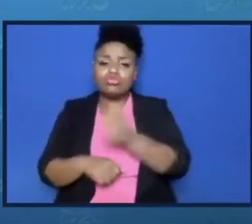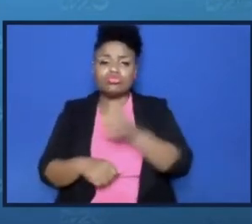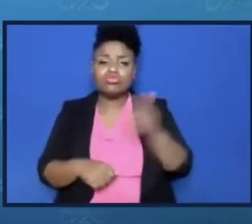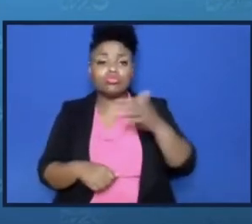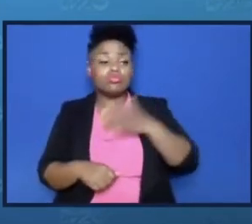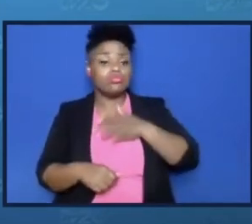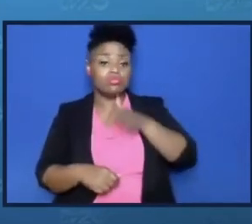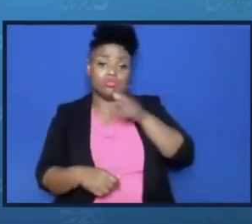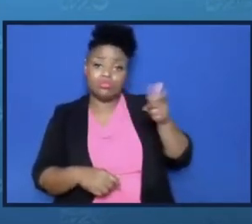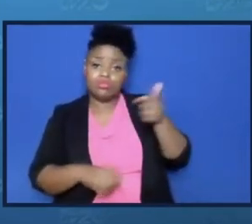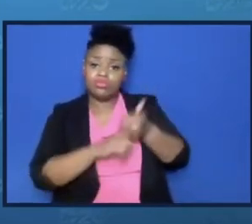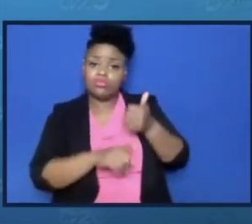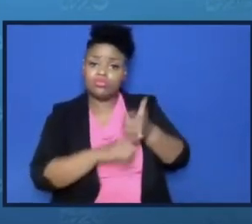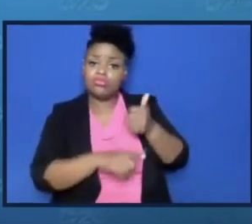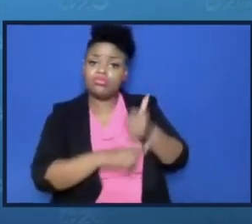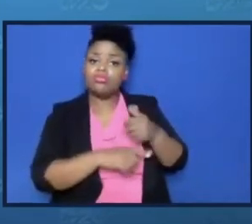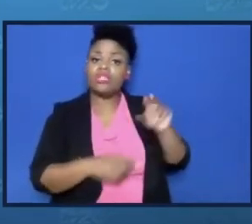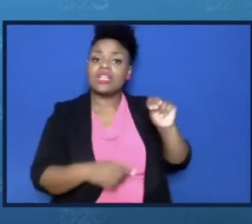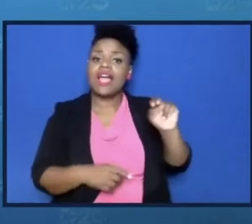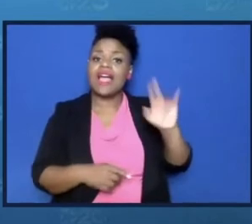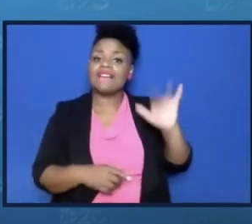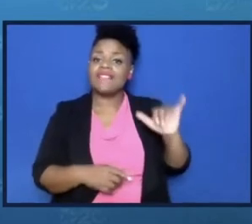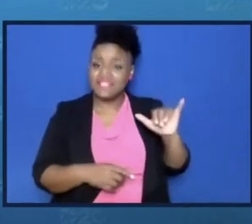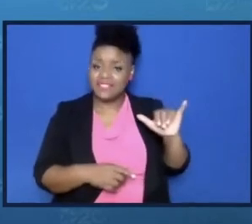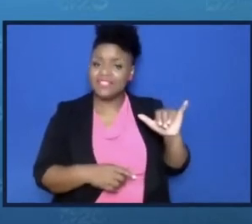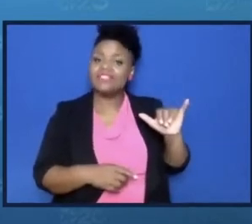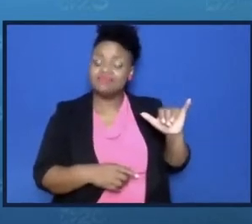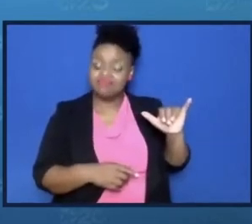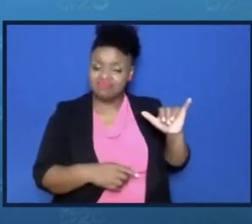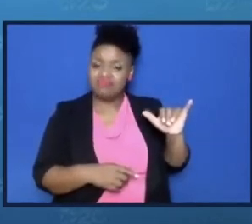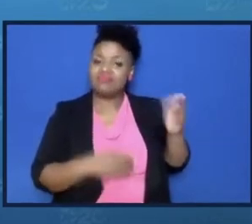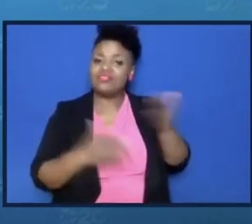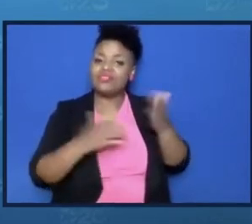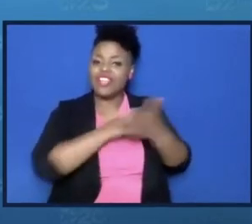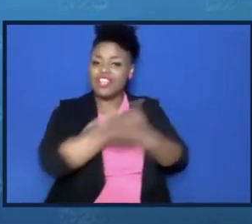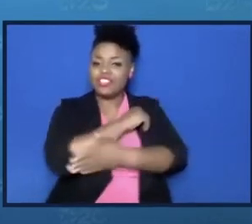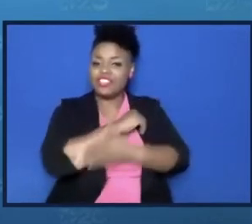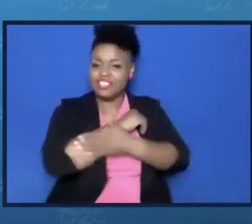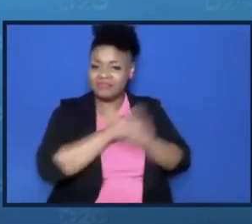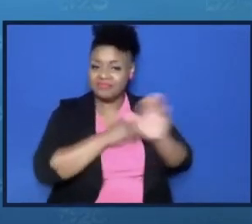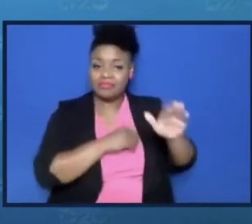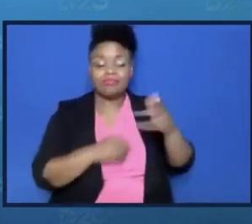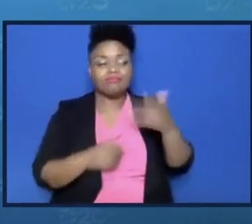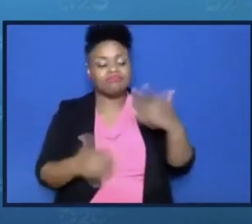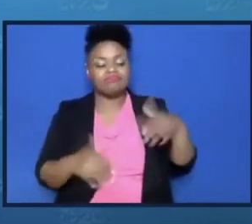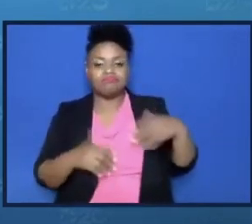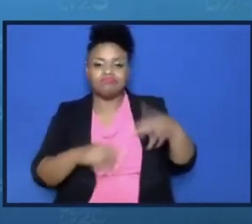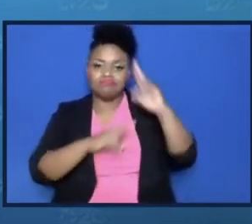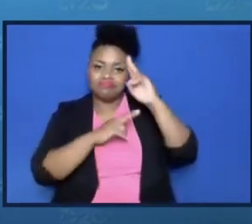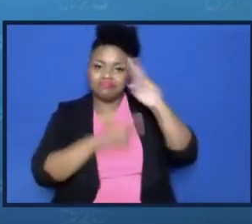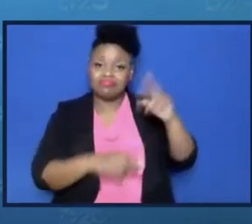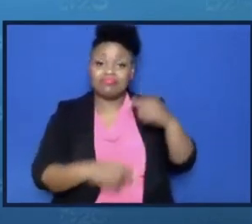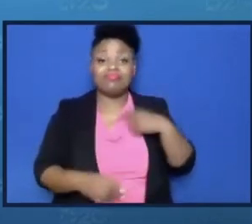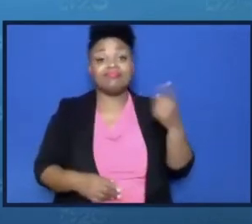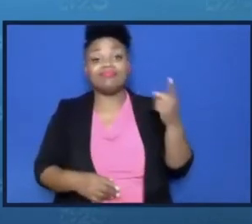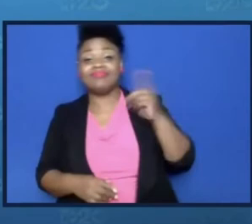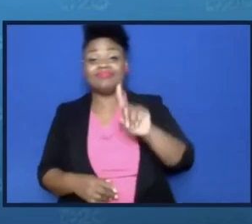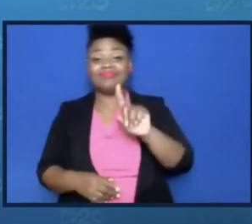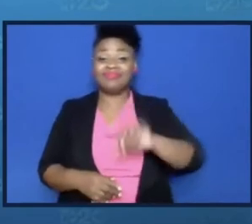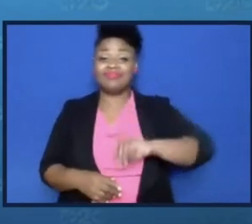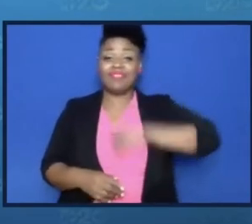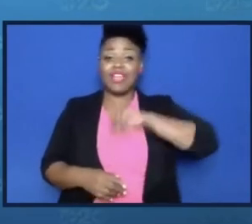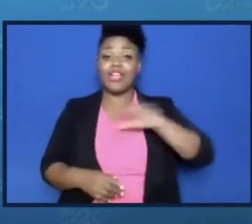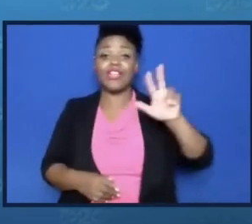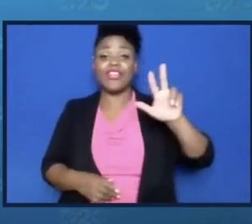who served this country with honor. I stand here today, a proud 35th generation New Mexican